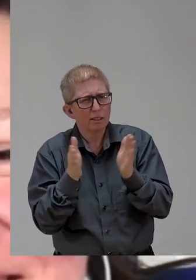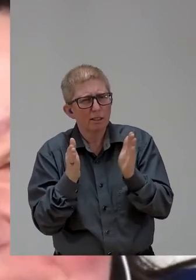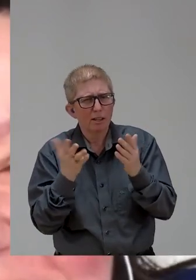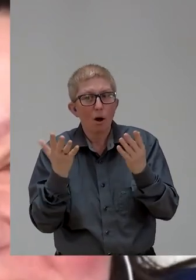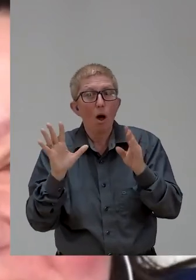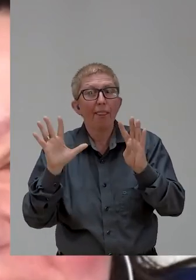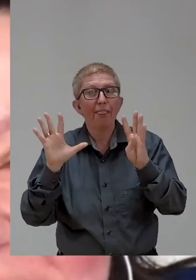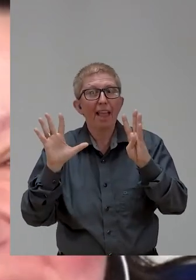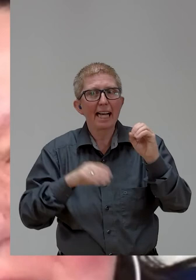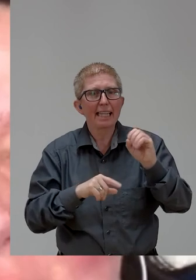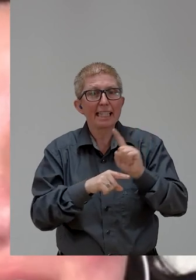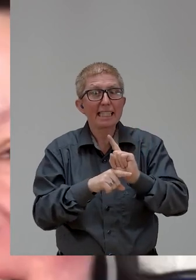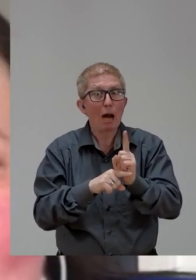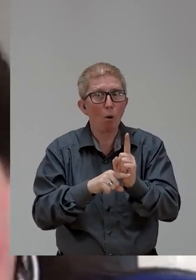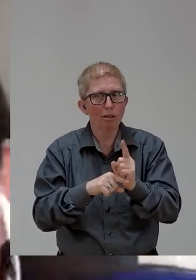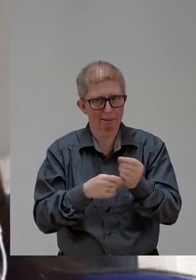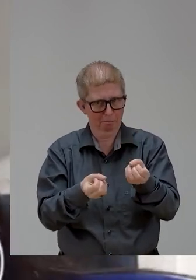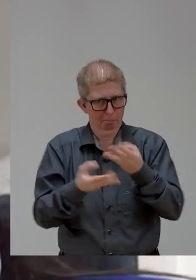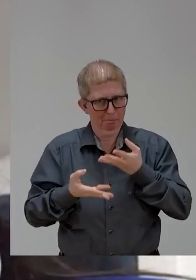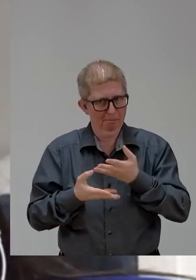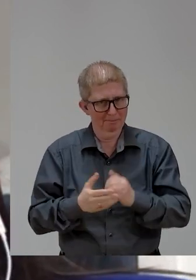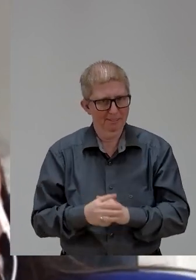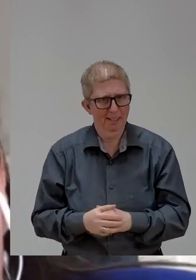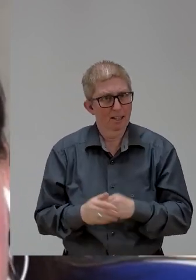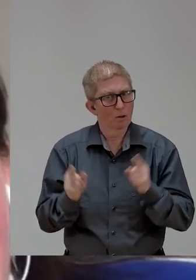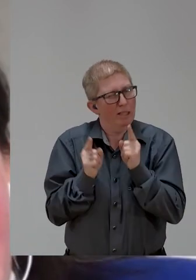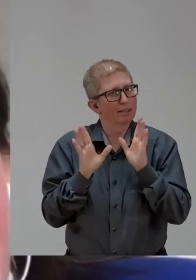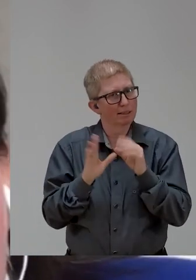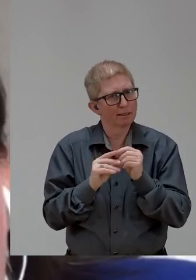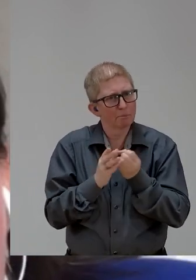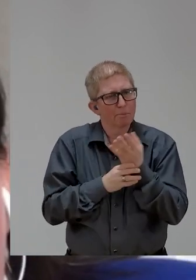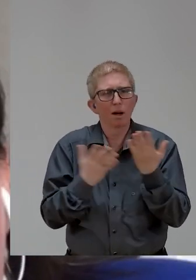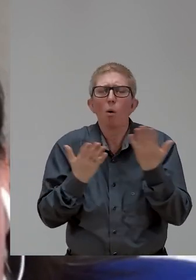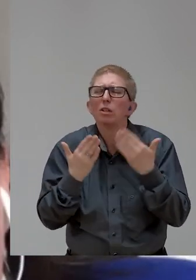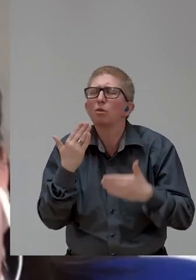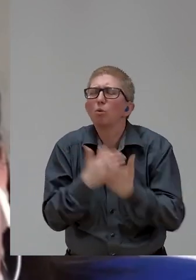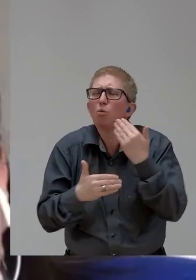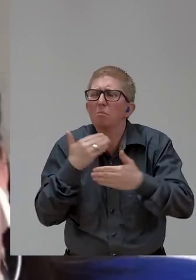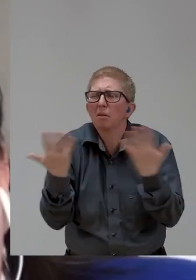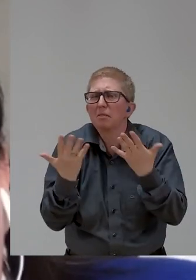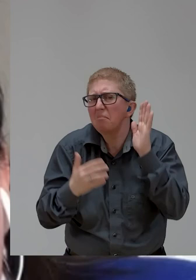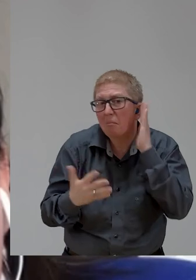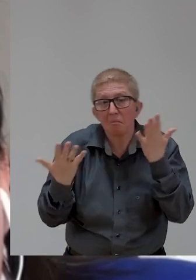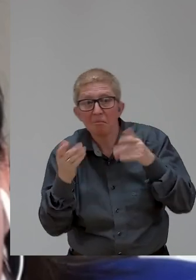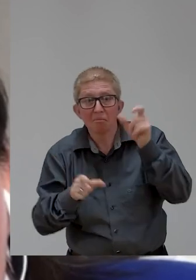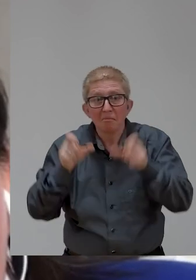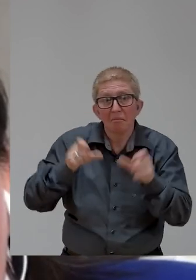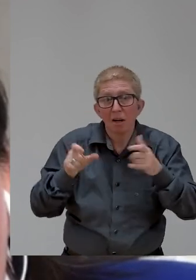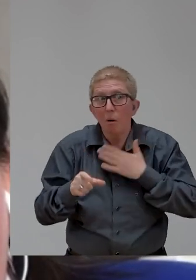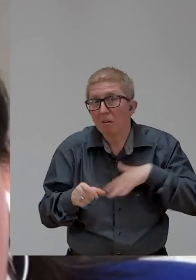So the UN disability inclusion strategy and an update on that. Where are we and where can people maybe inform themselves about the progress?